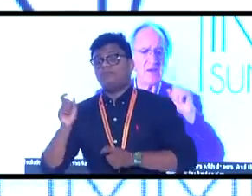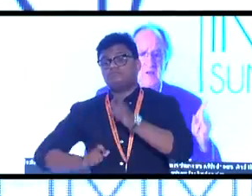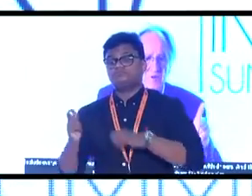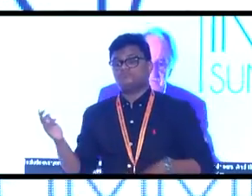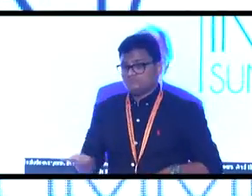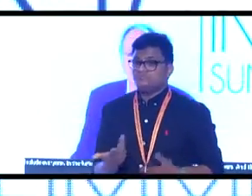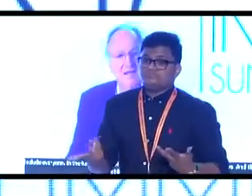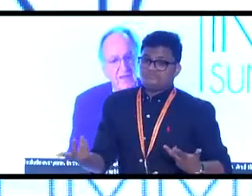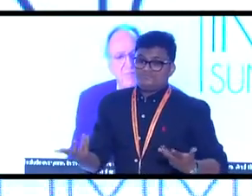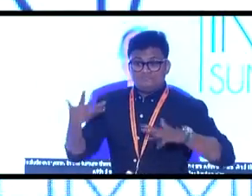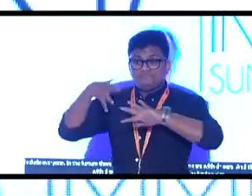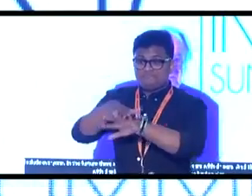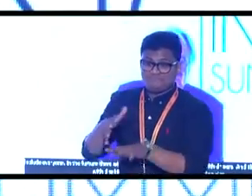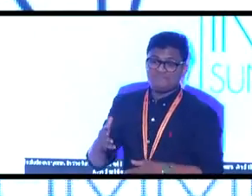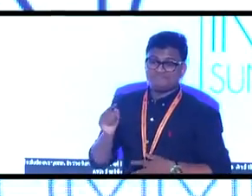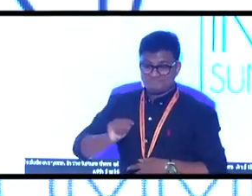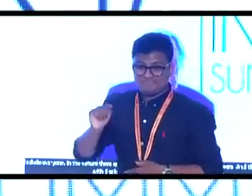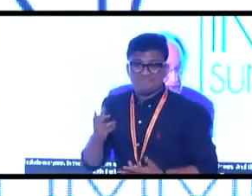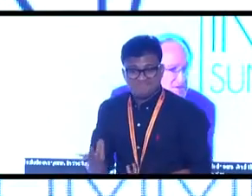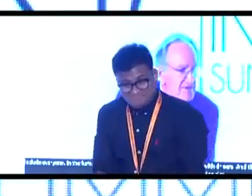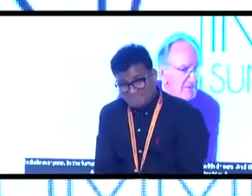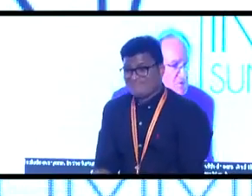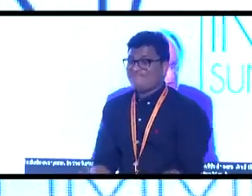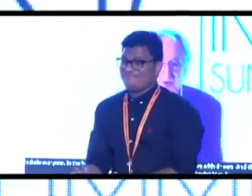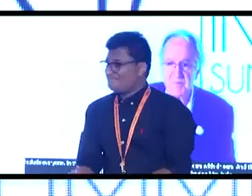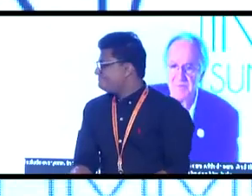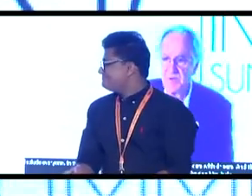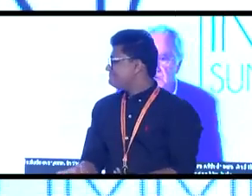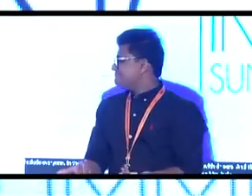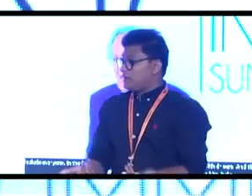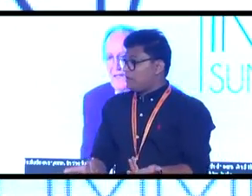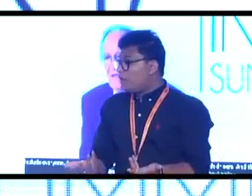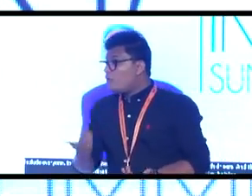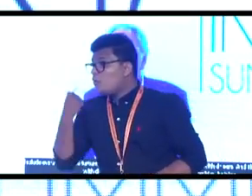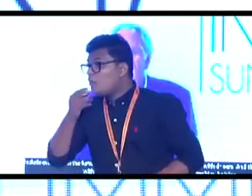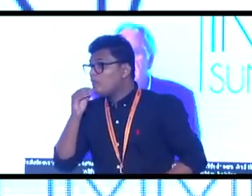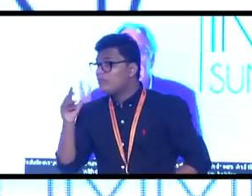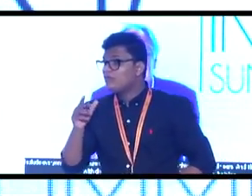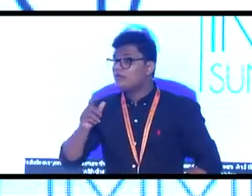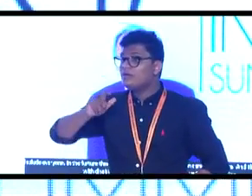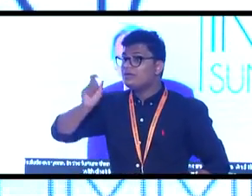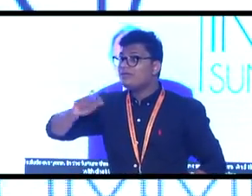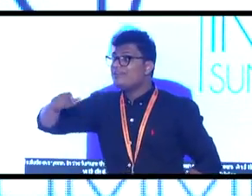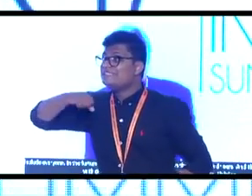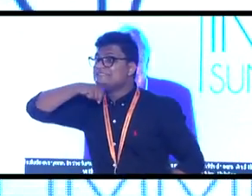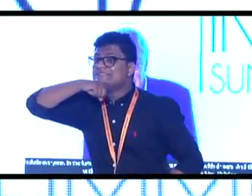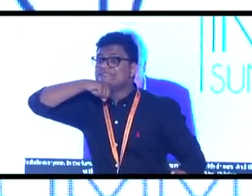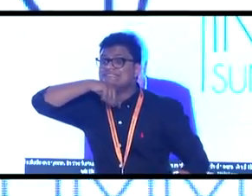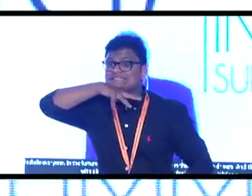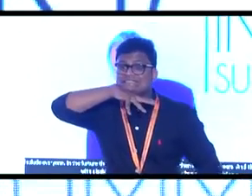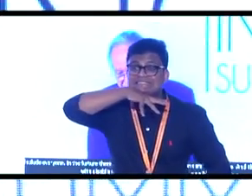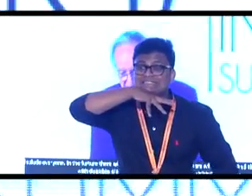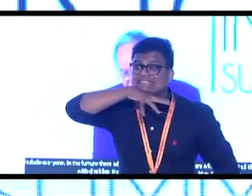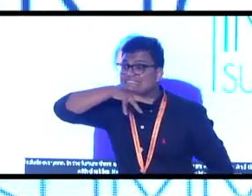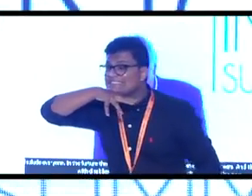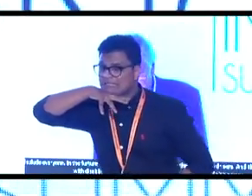will help every elderly person that maybe isn't as quick as some of you younger people, okay? That can weave in and out of traffic and things like that.